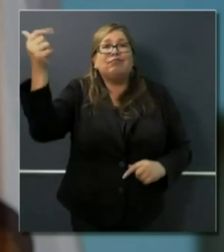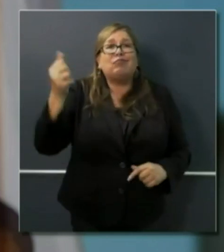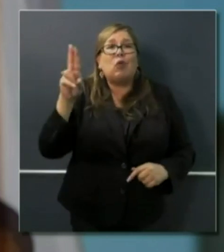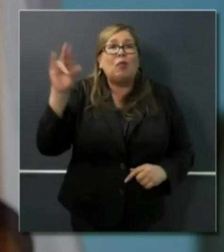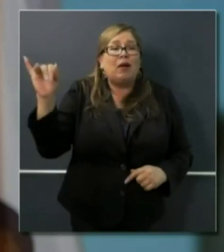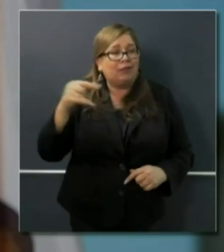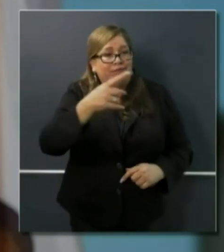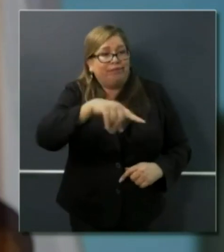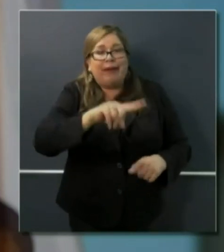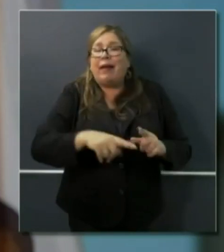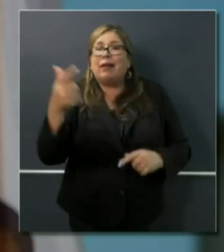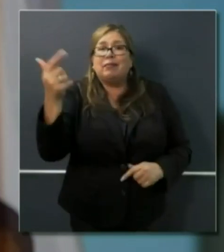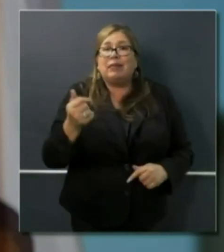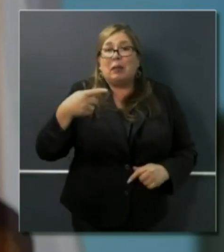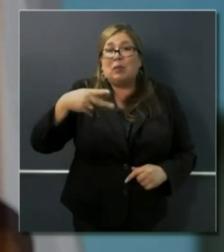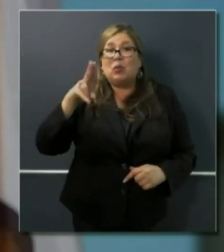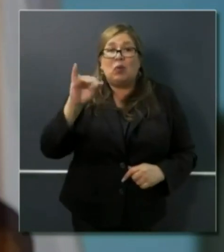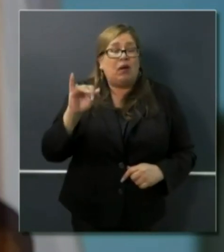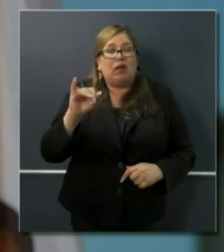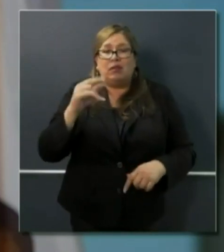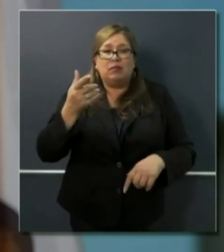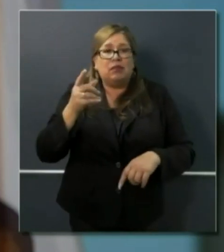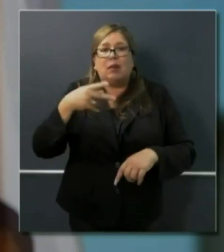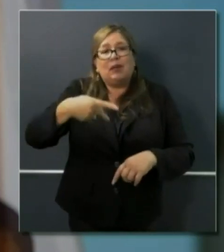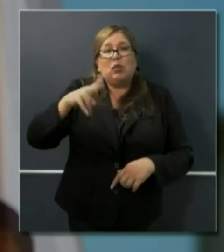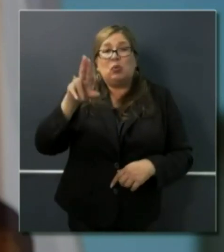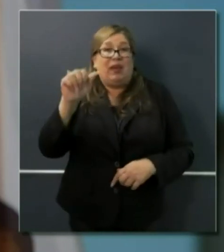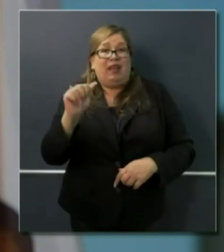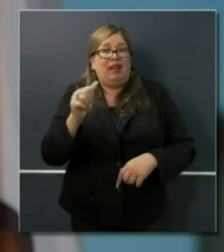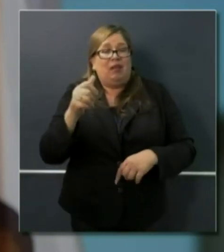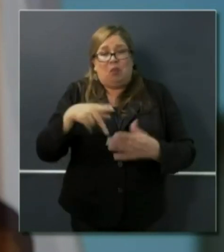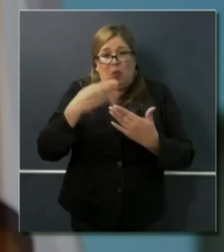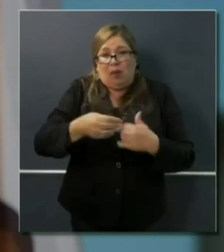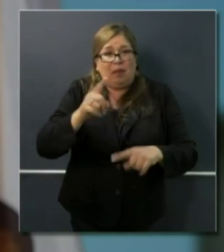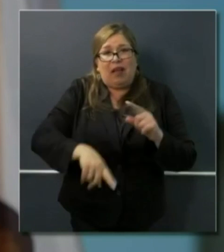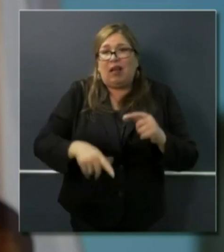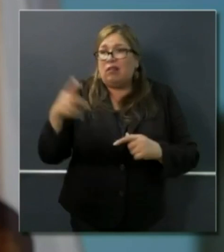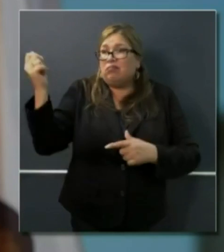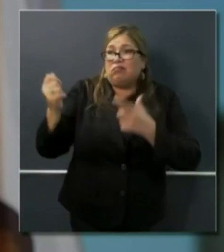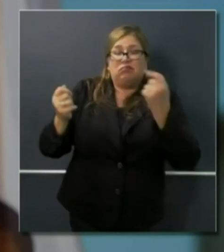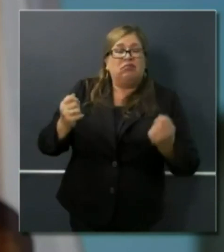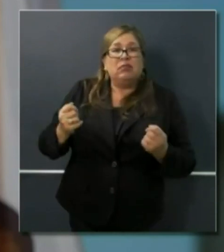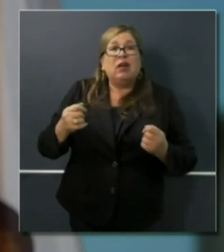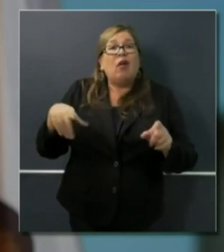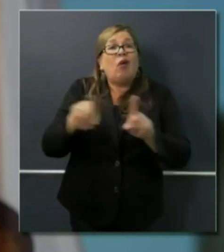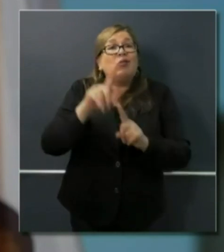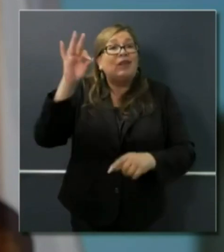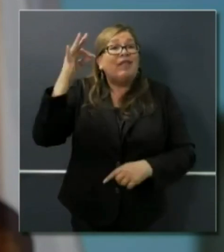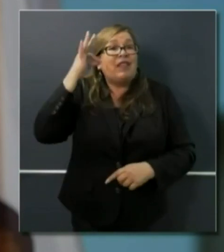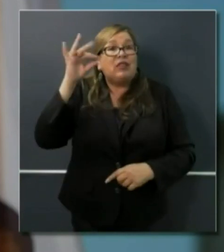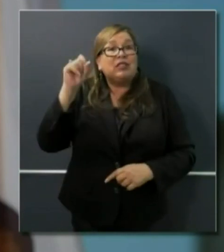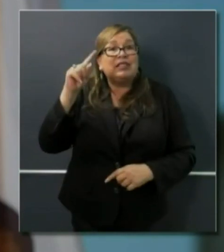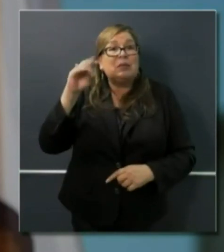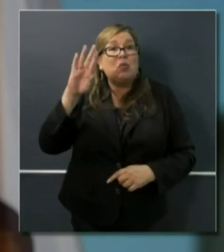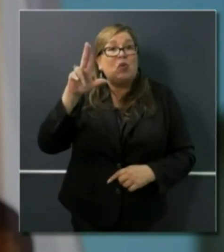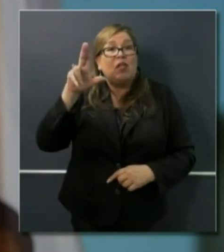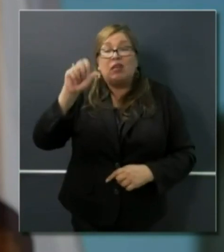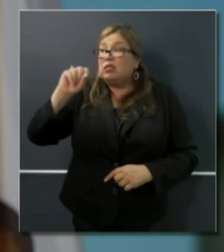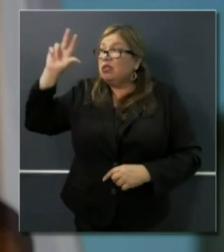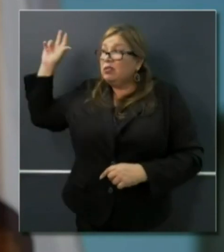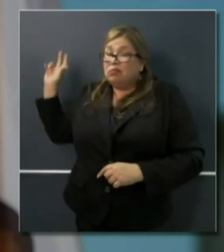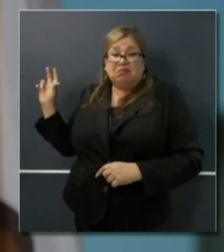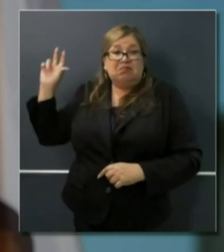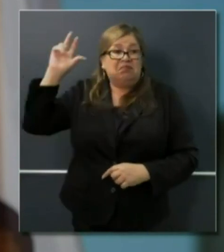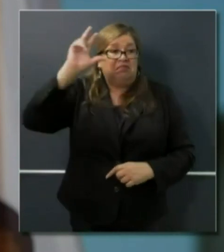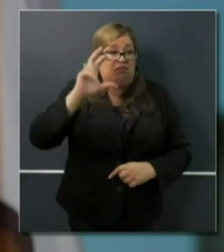UI, the Unemployment Insurance Benefit Program, don't benefit from the stimulus that was just signed by